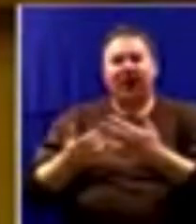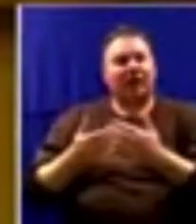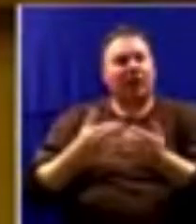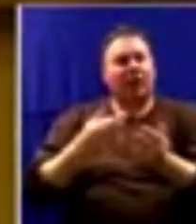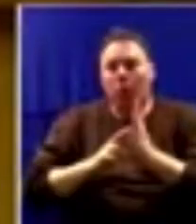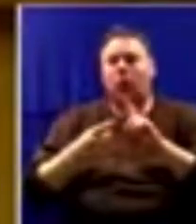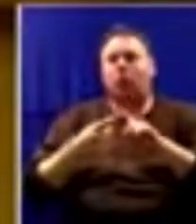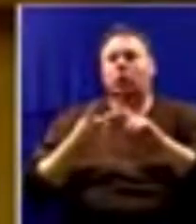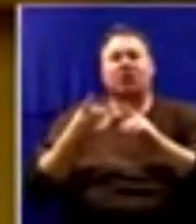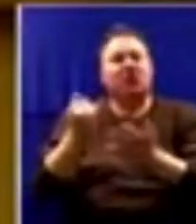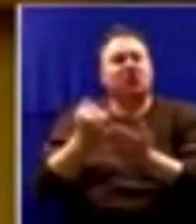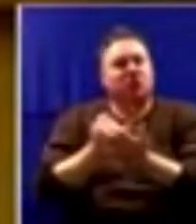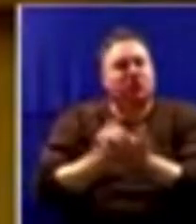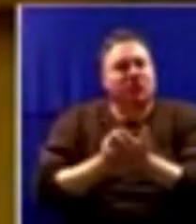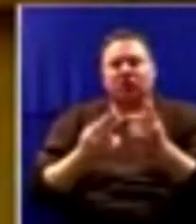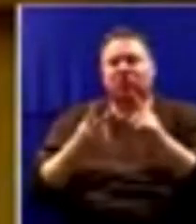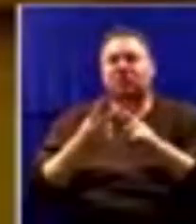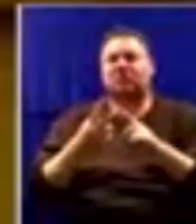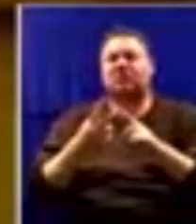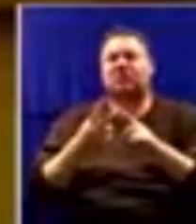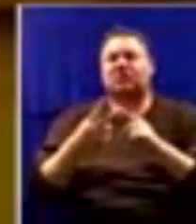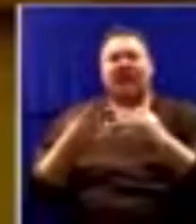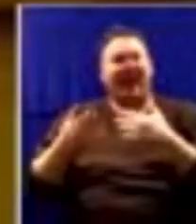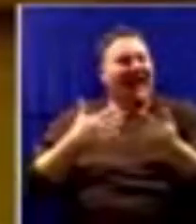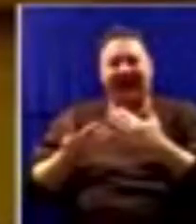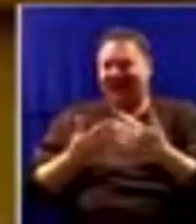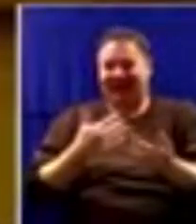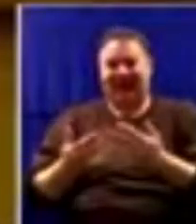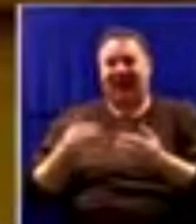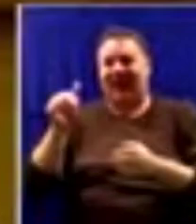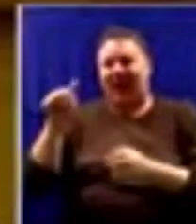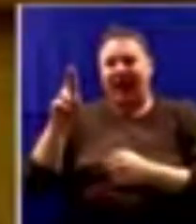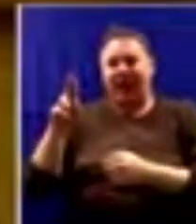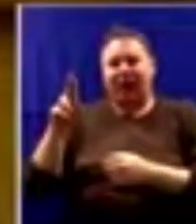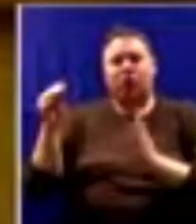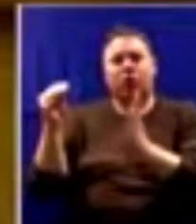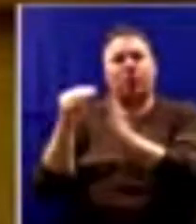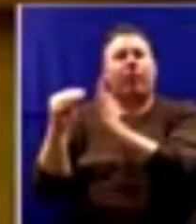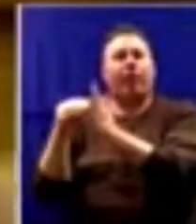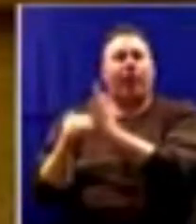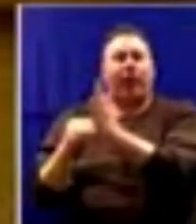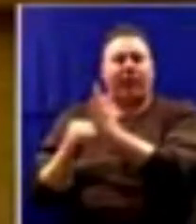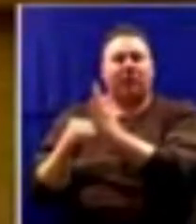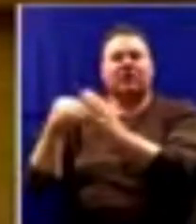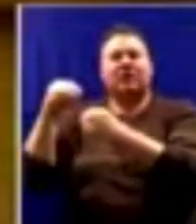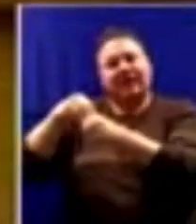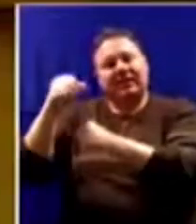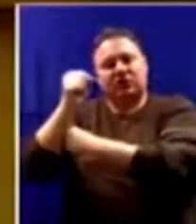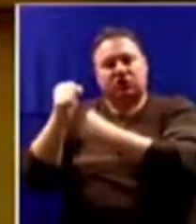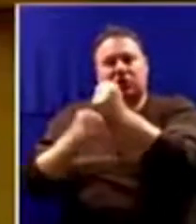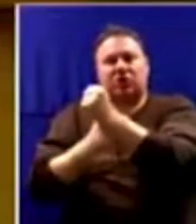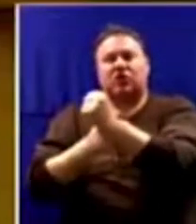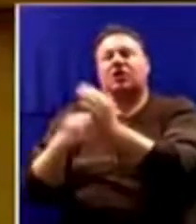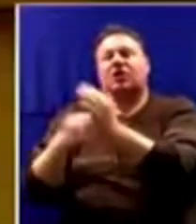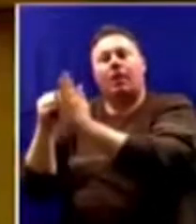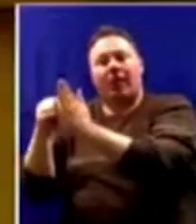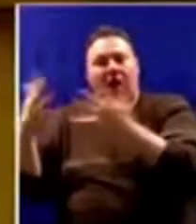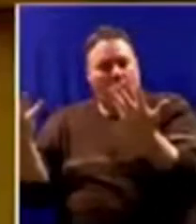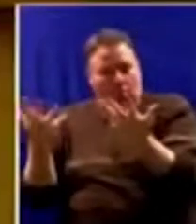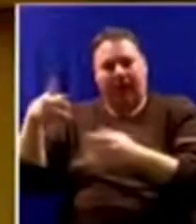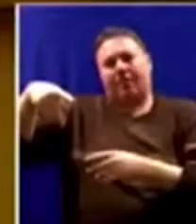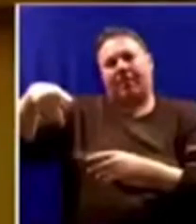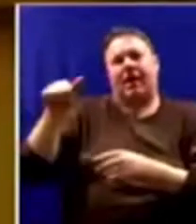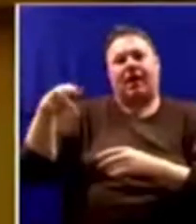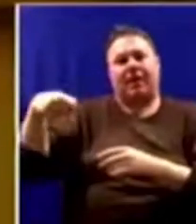that the AU puts down on all its structures must apply at the PAP. And therefore,